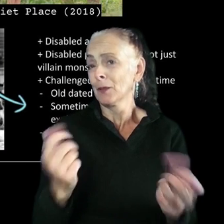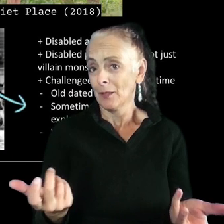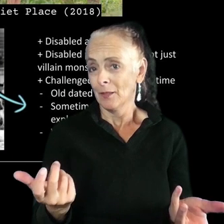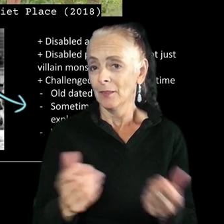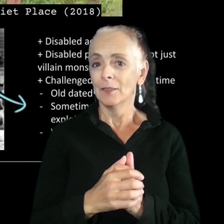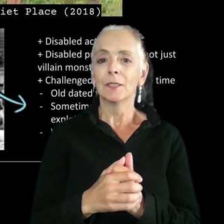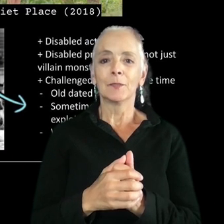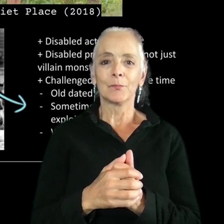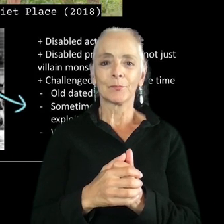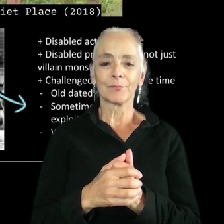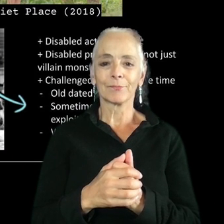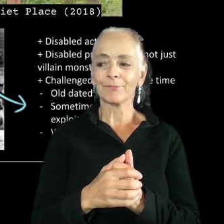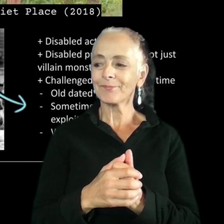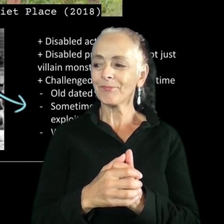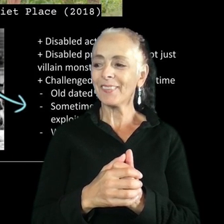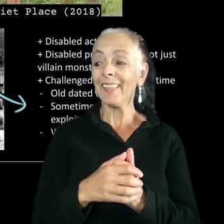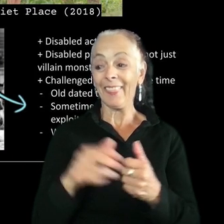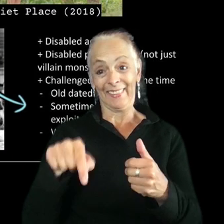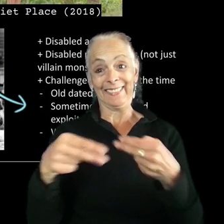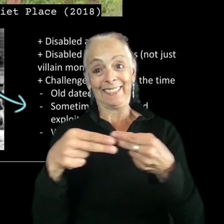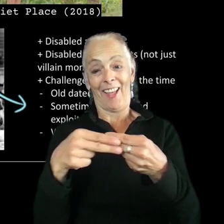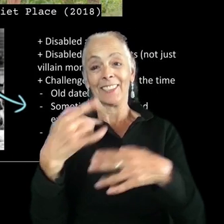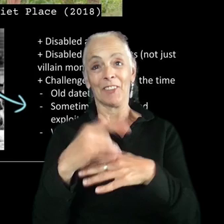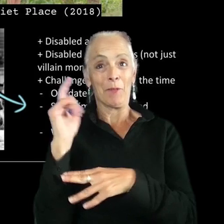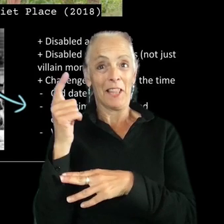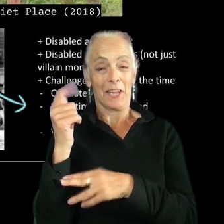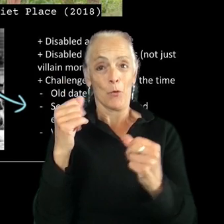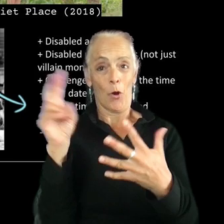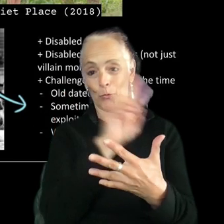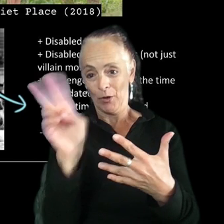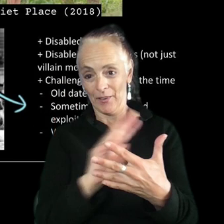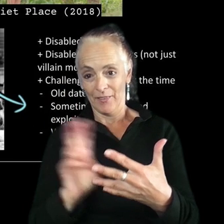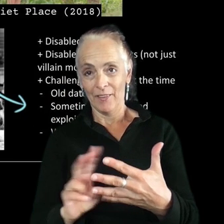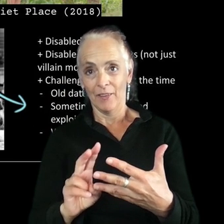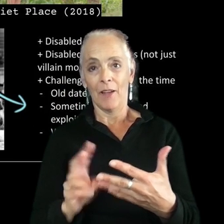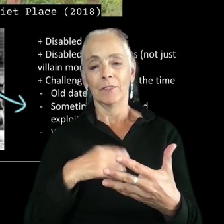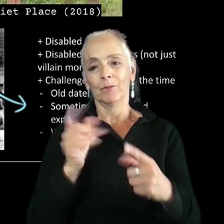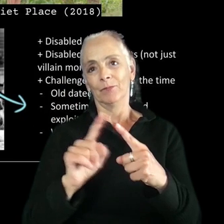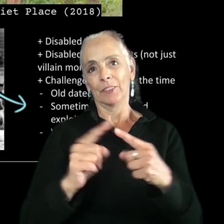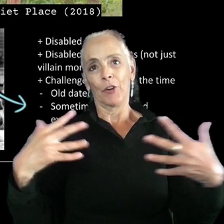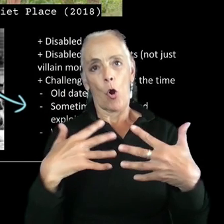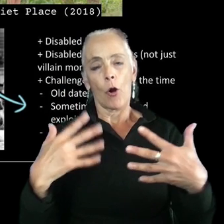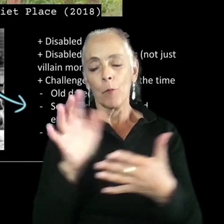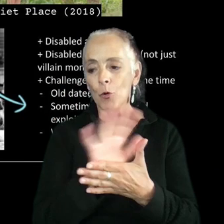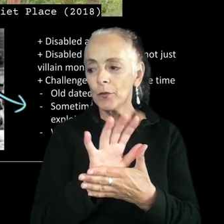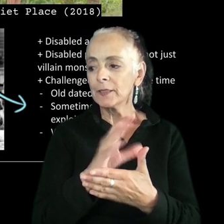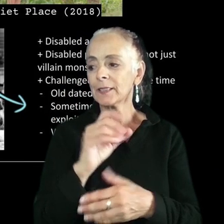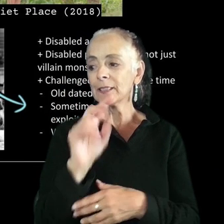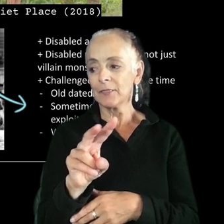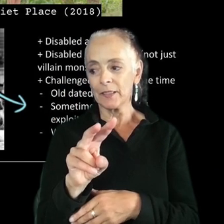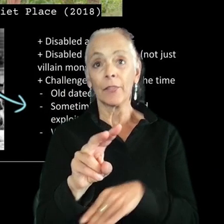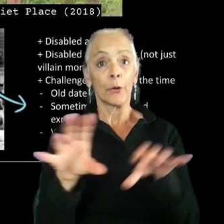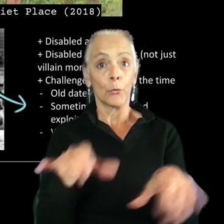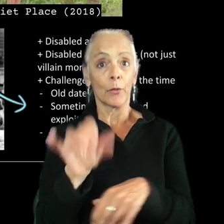So this slide will be available afterwards if you want to read it, but yeah, there's a bunch of, you know, horror movies and TV, um, that do this,